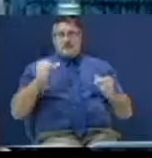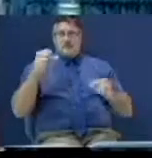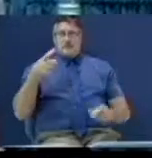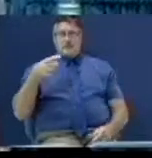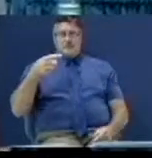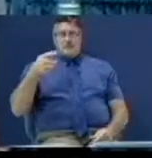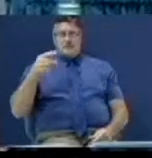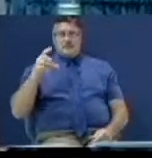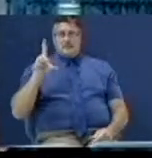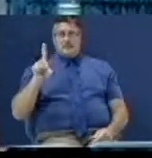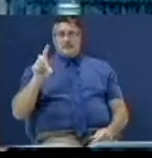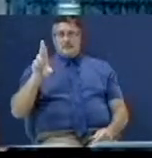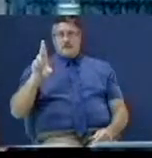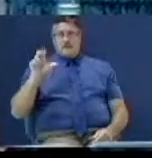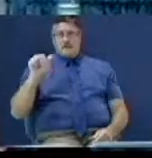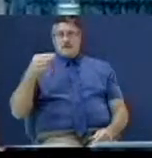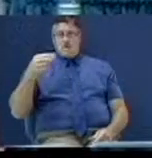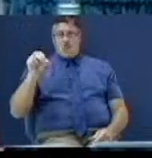cast out.